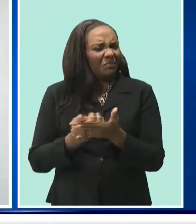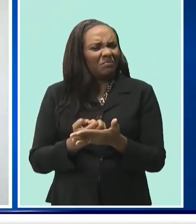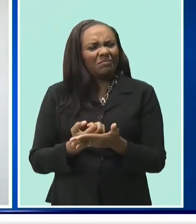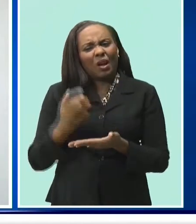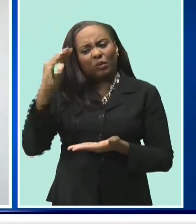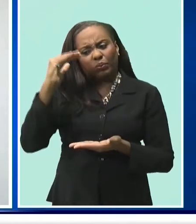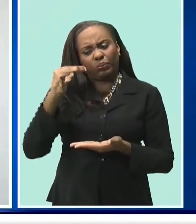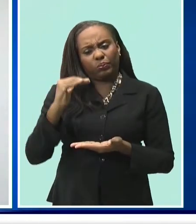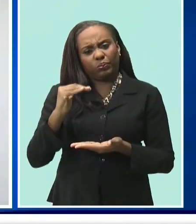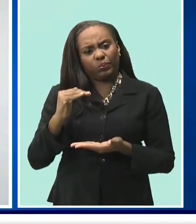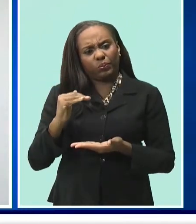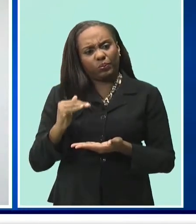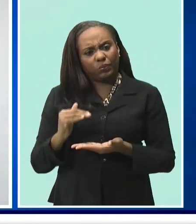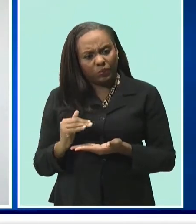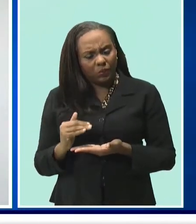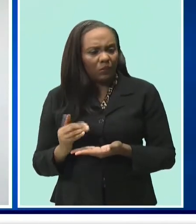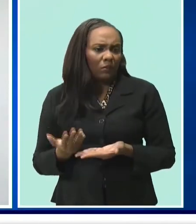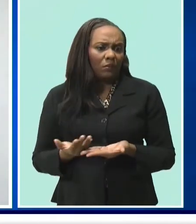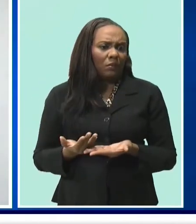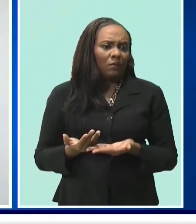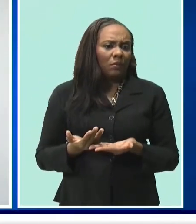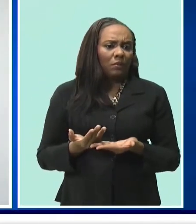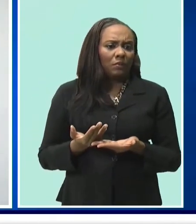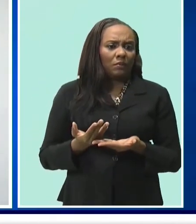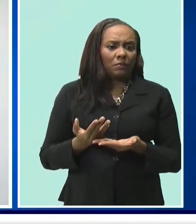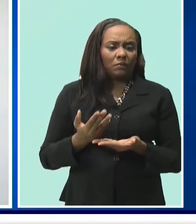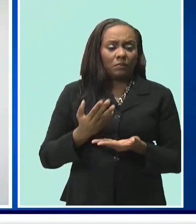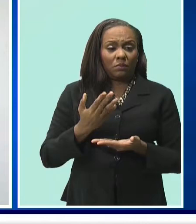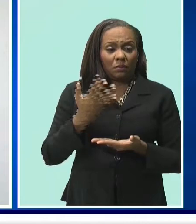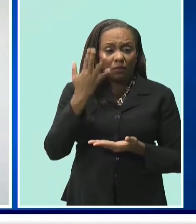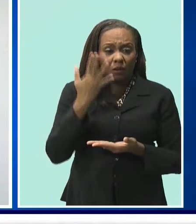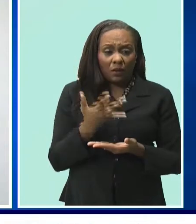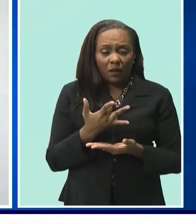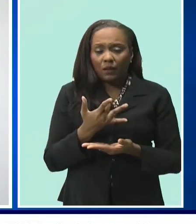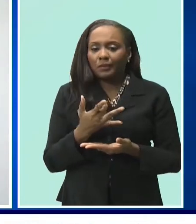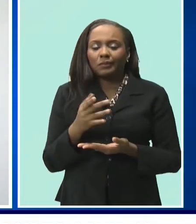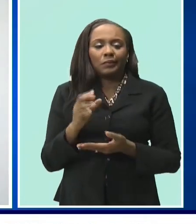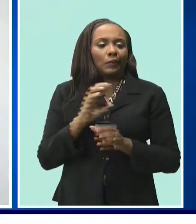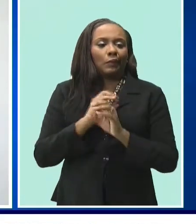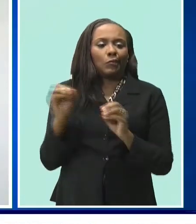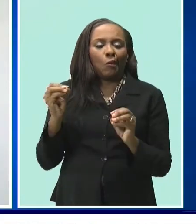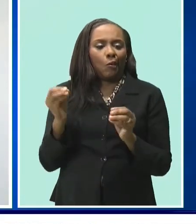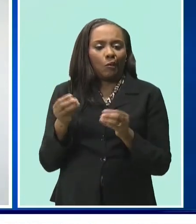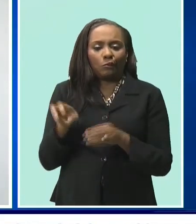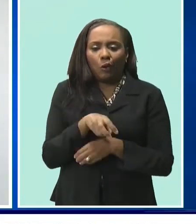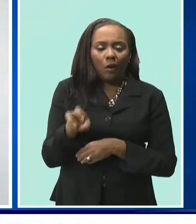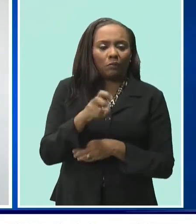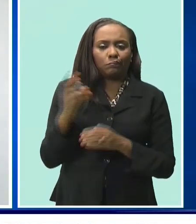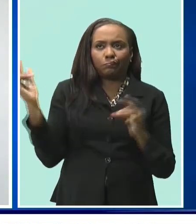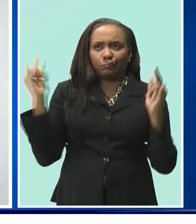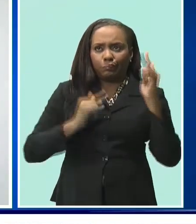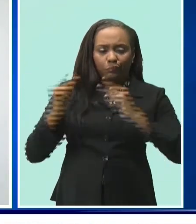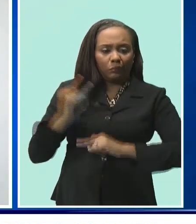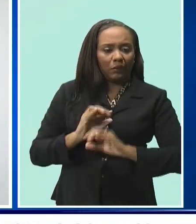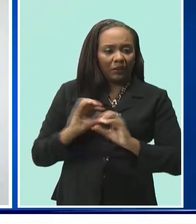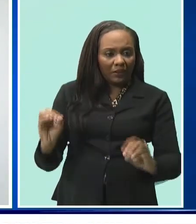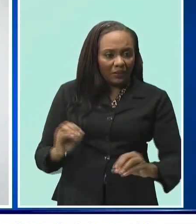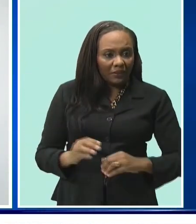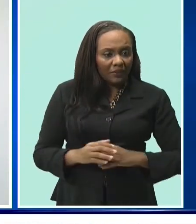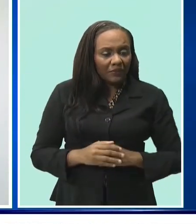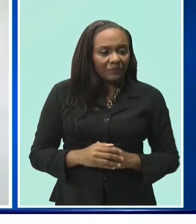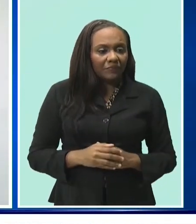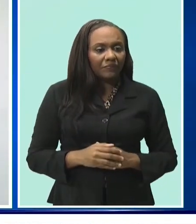especially in those service-based economies, have trickled down to near zero. Remittance flows